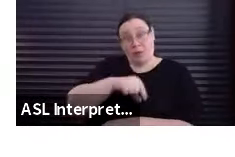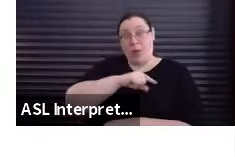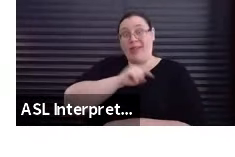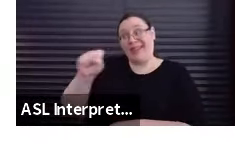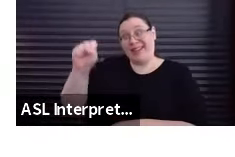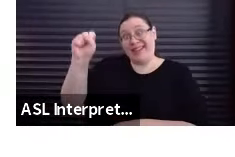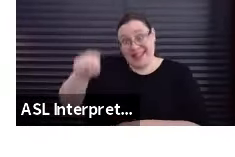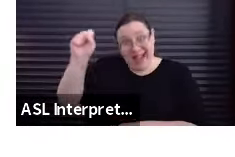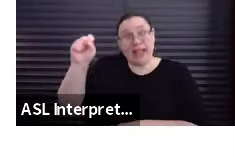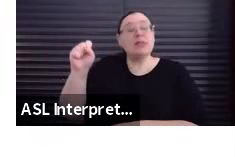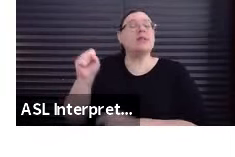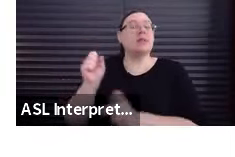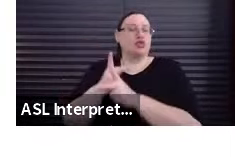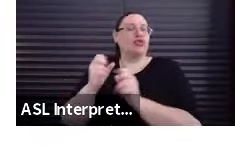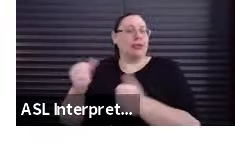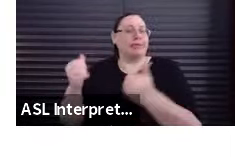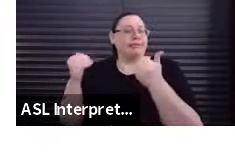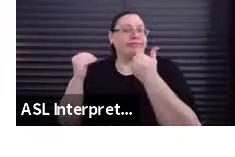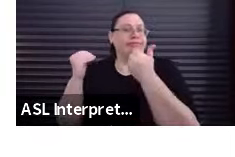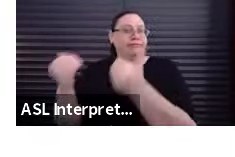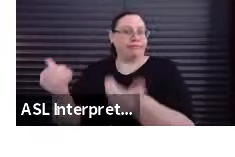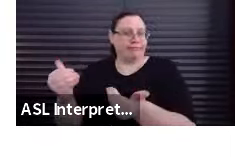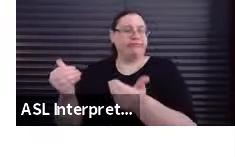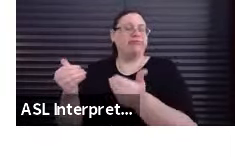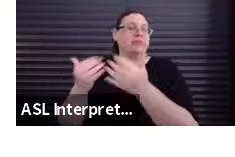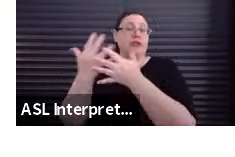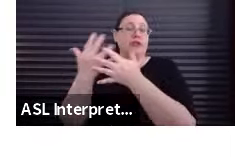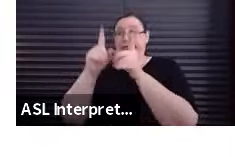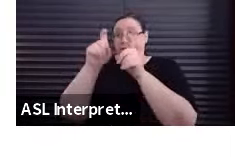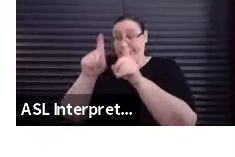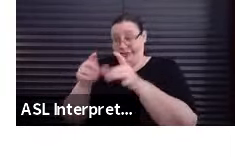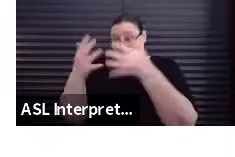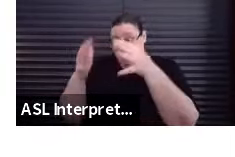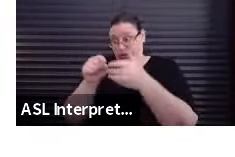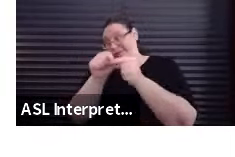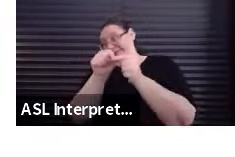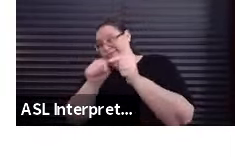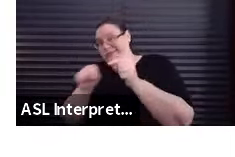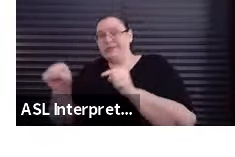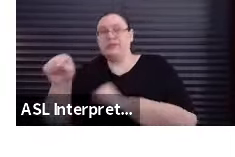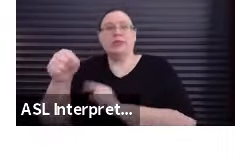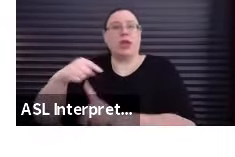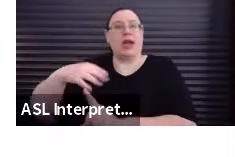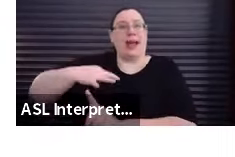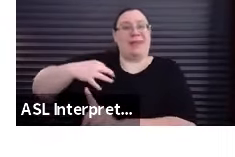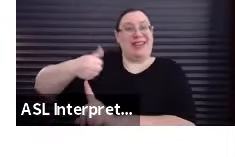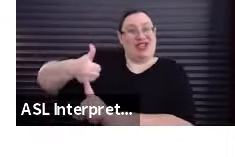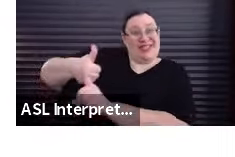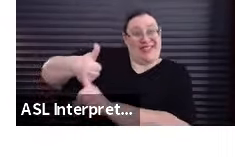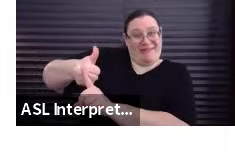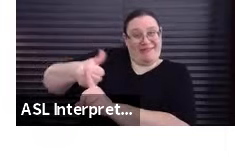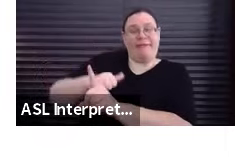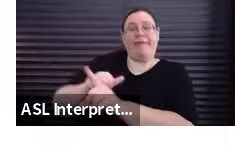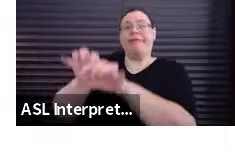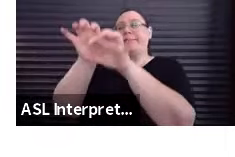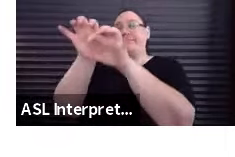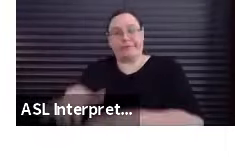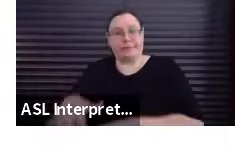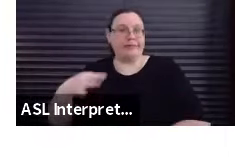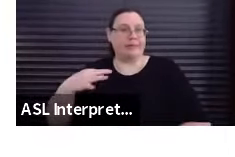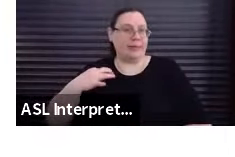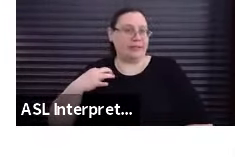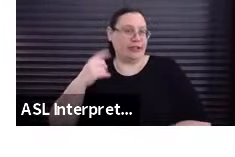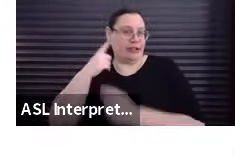be able to move forward after the screening questions will be brought into the application itself and be able to complete that agreement.